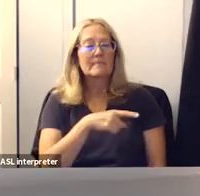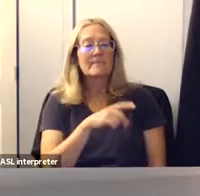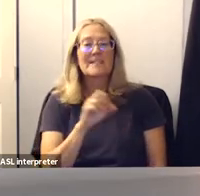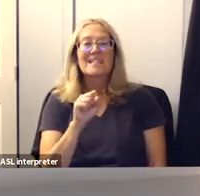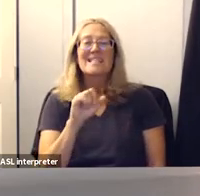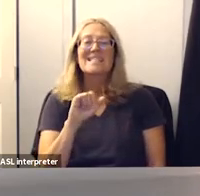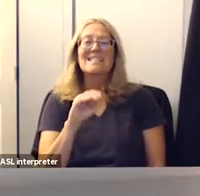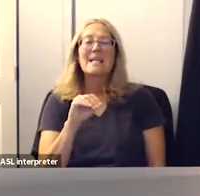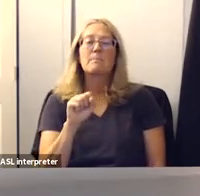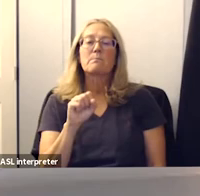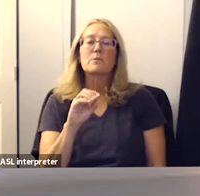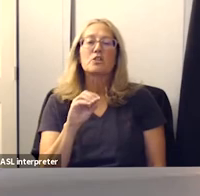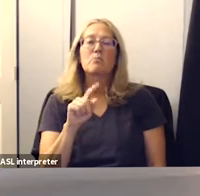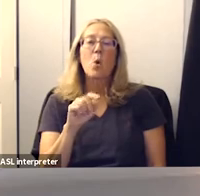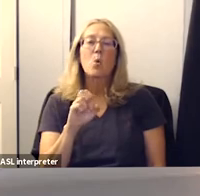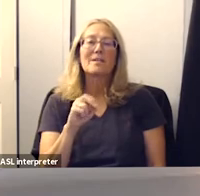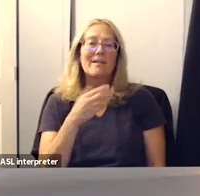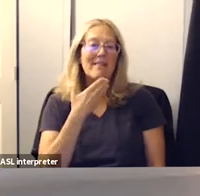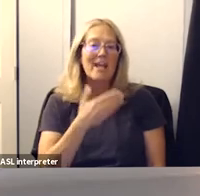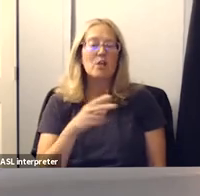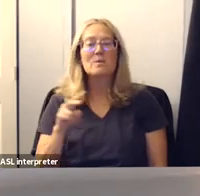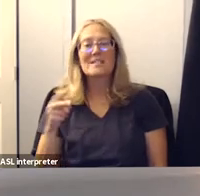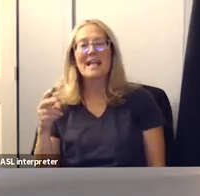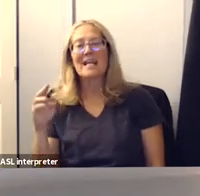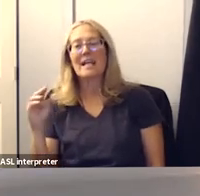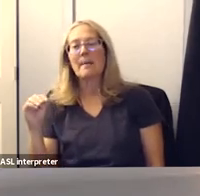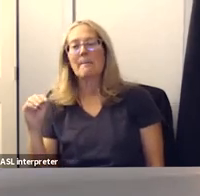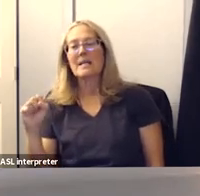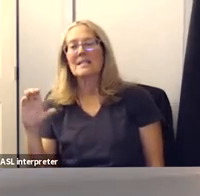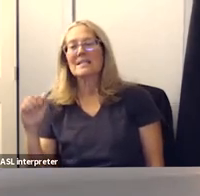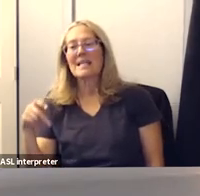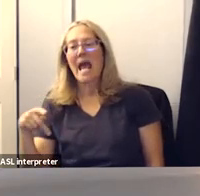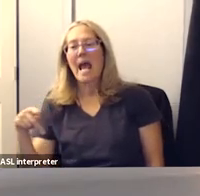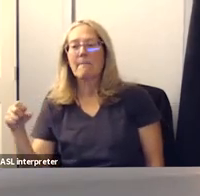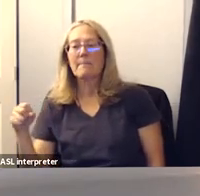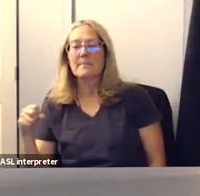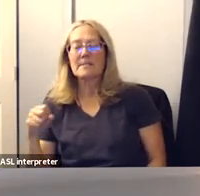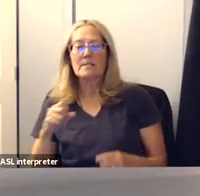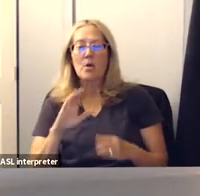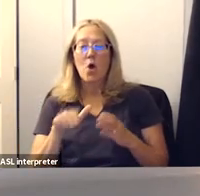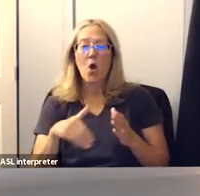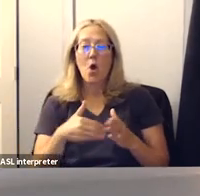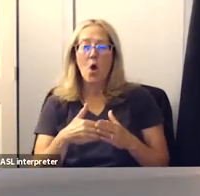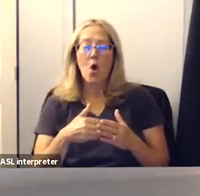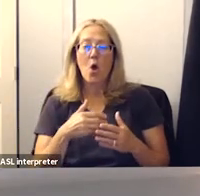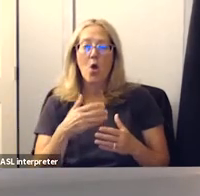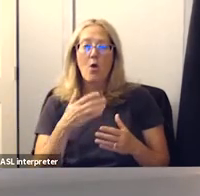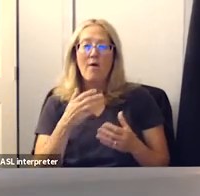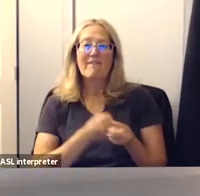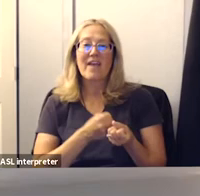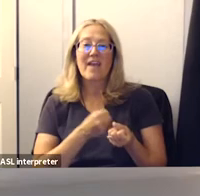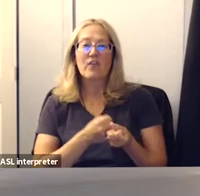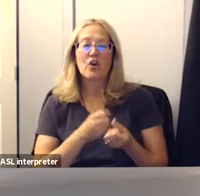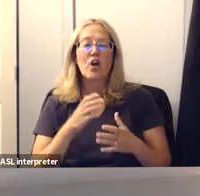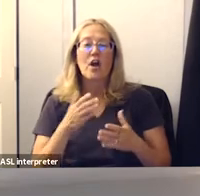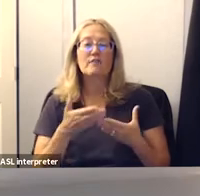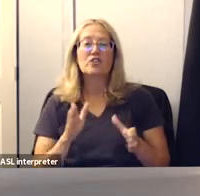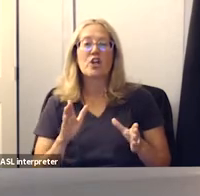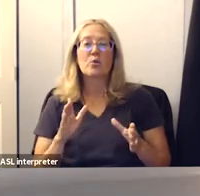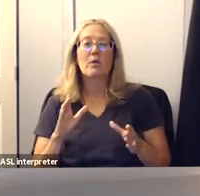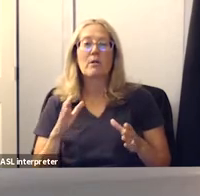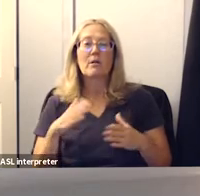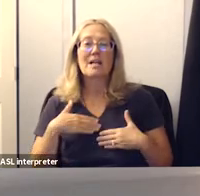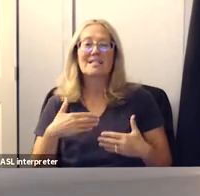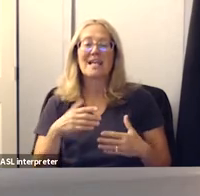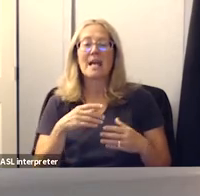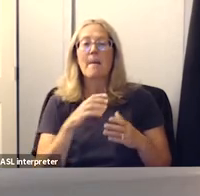moten and a second thank you miss caps all in favor of all of the general consent items minus e10